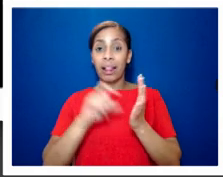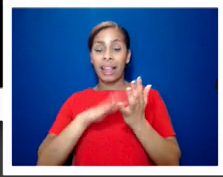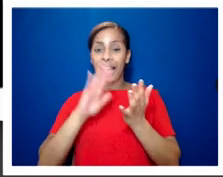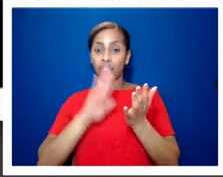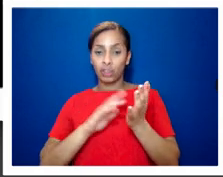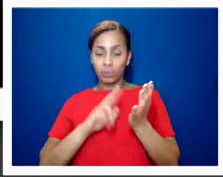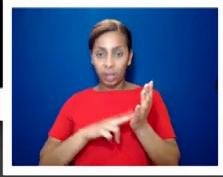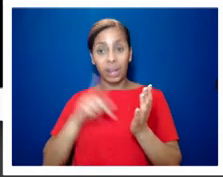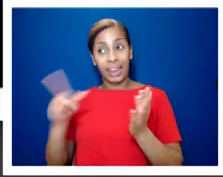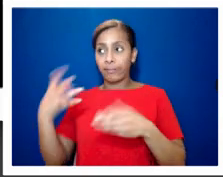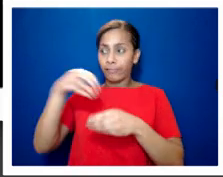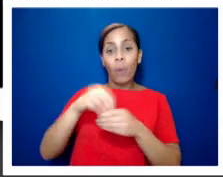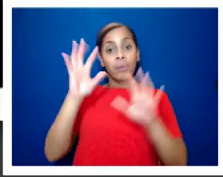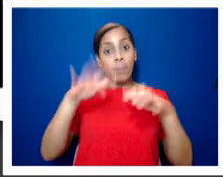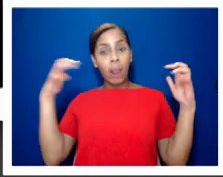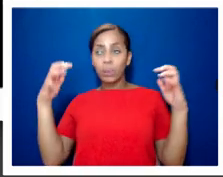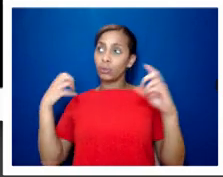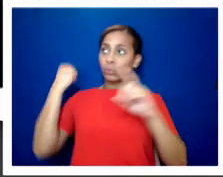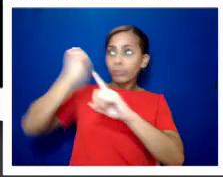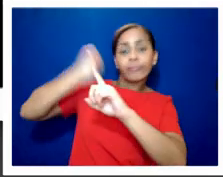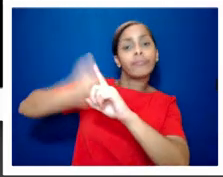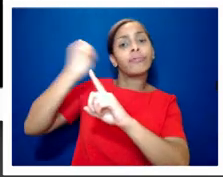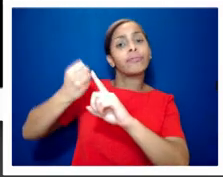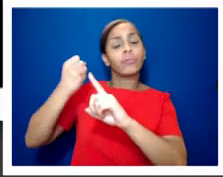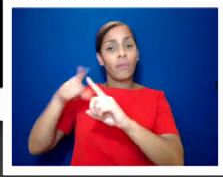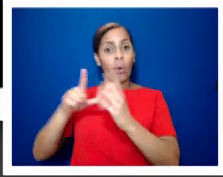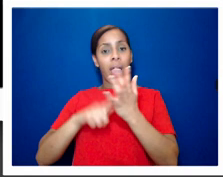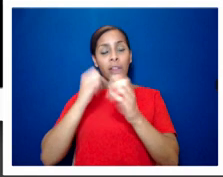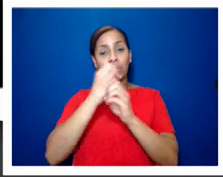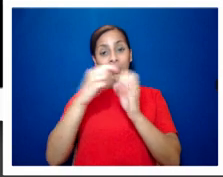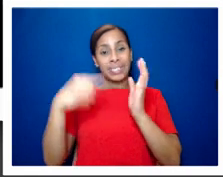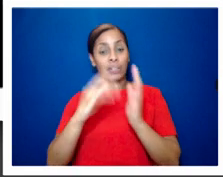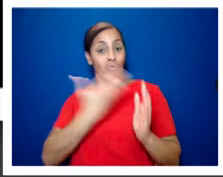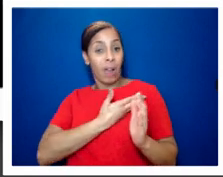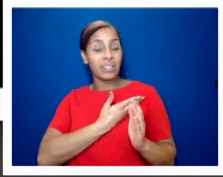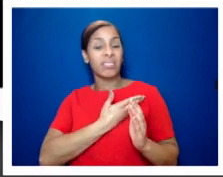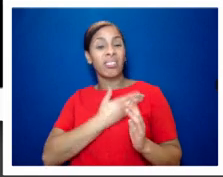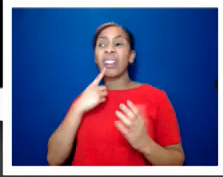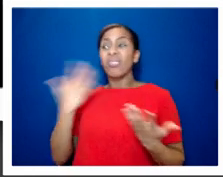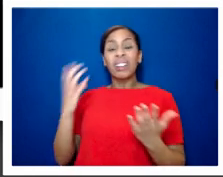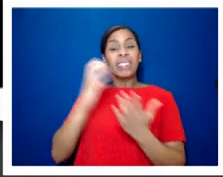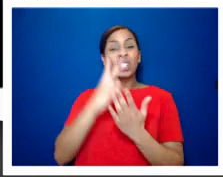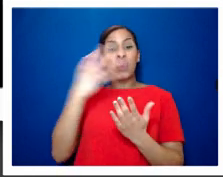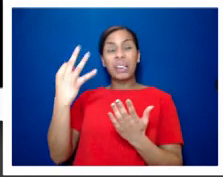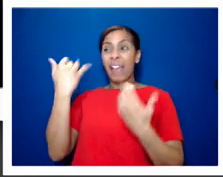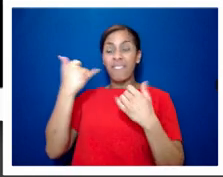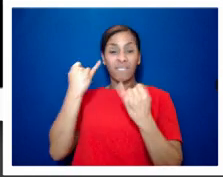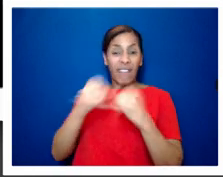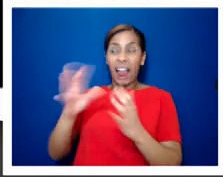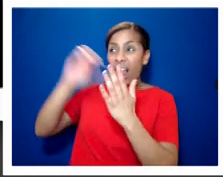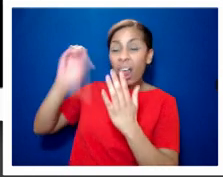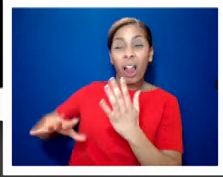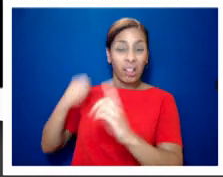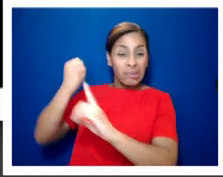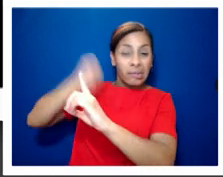plus rights and he told me between us we lost the battle of the section 28 but we won the war for equality and if you didn't stand up for what you believed in